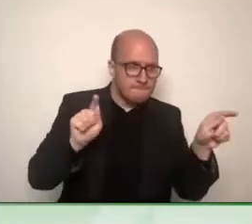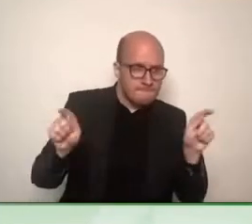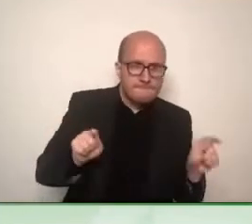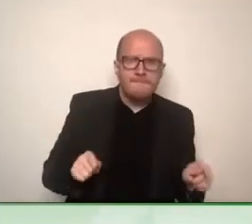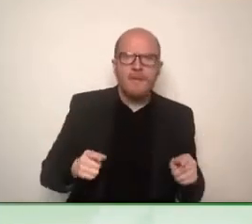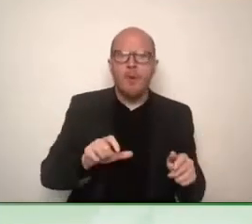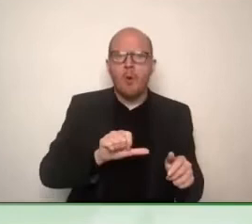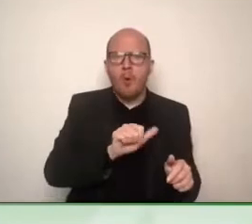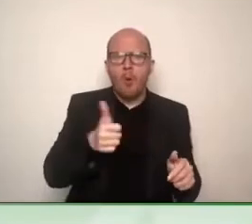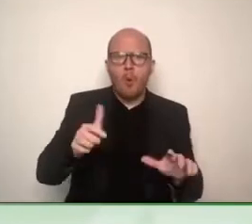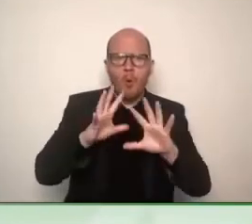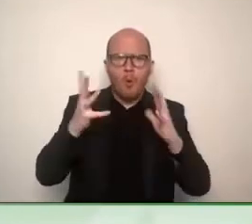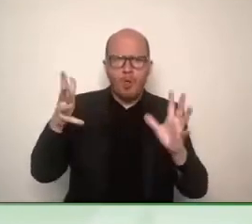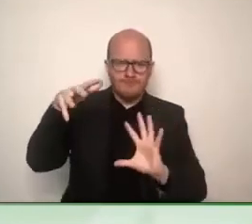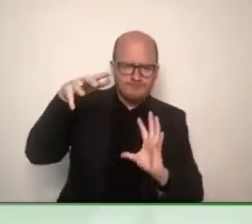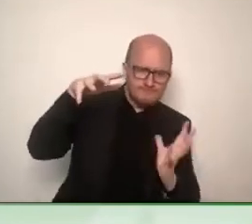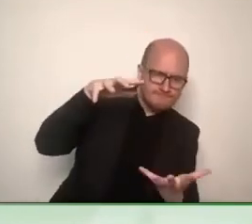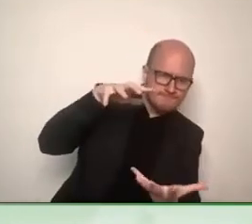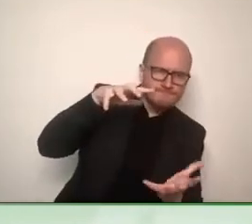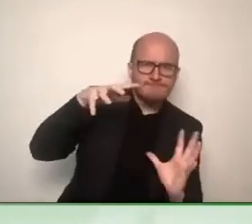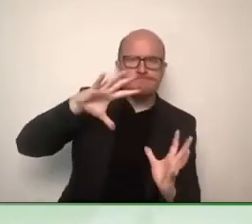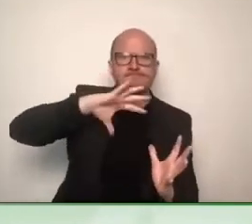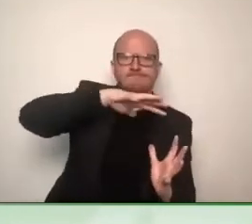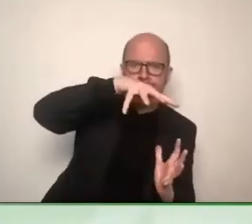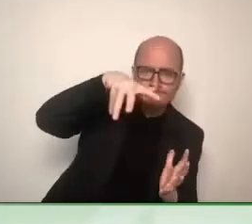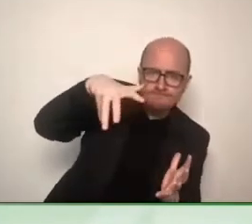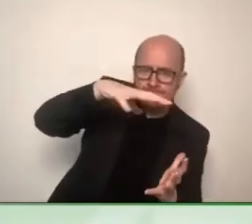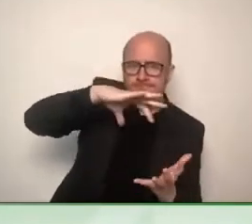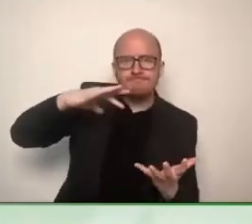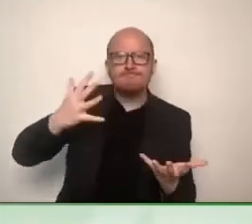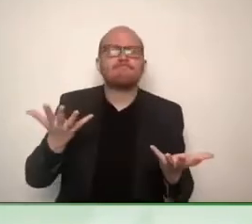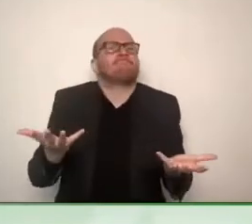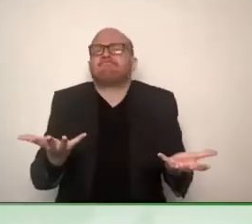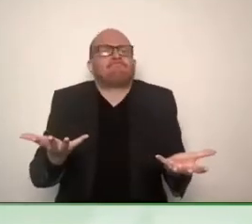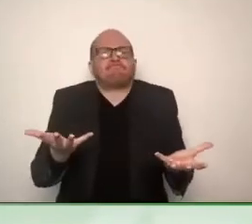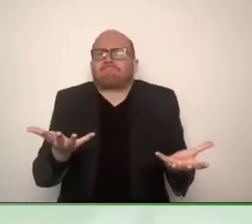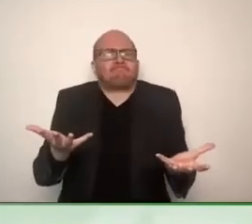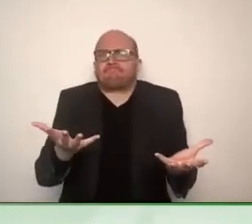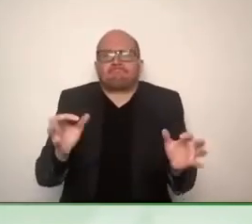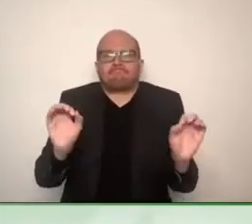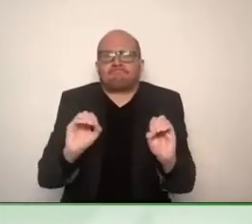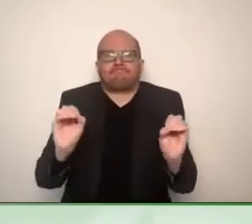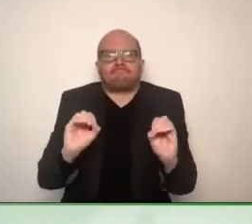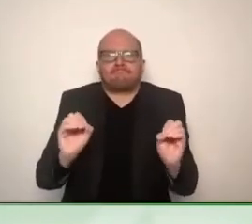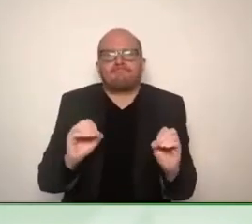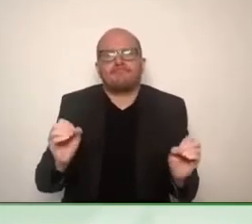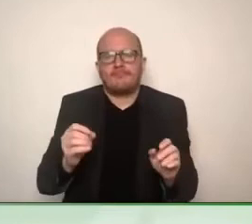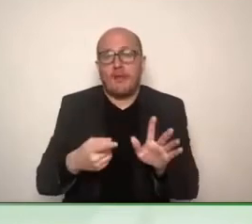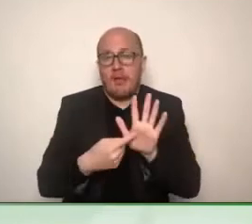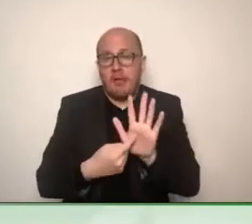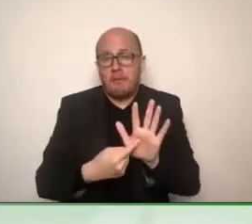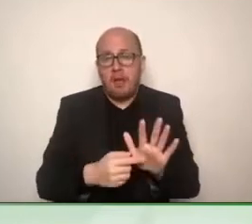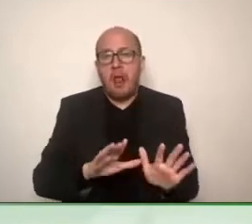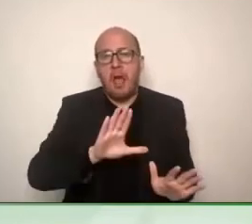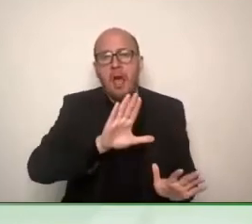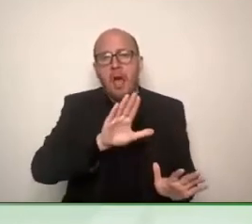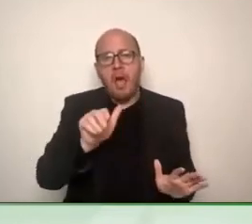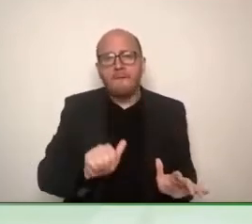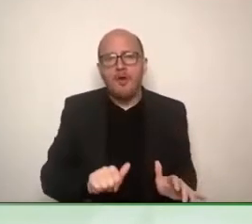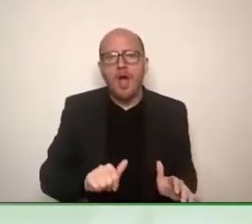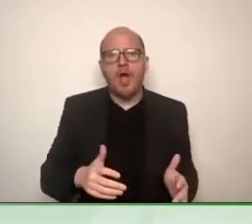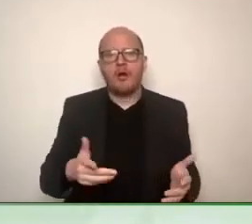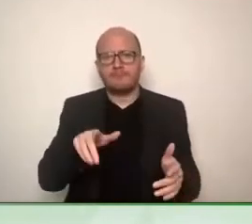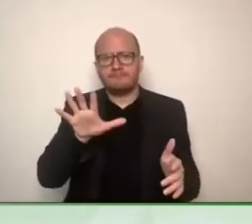to establish themselves. So ongoing talks with some African institutions to create an African association